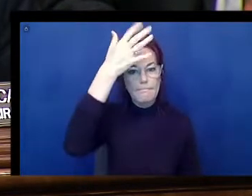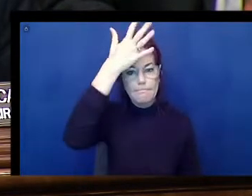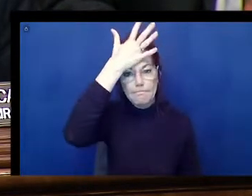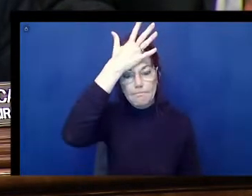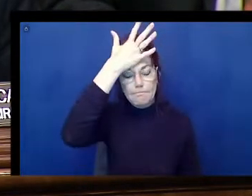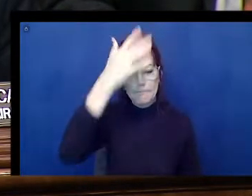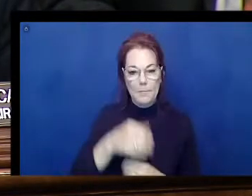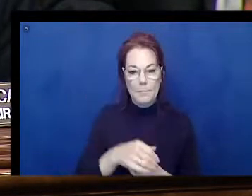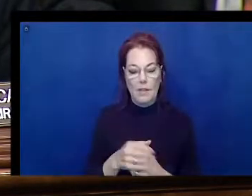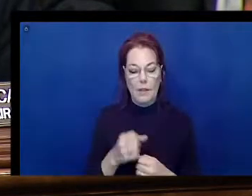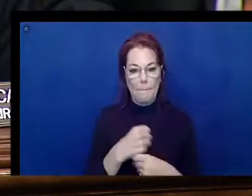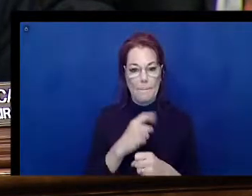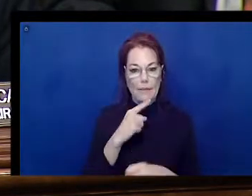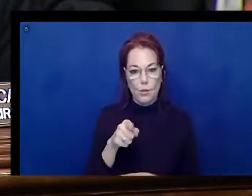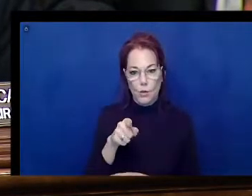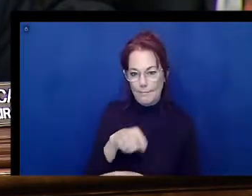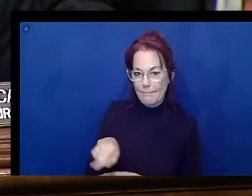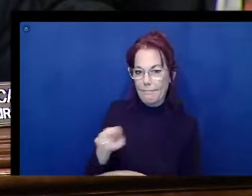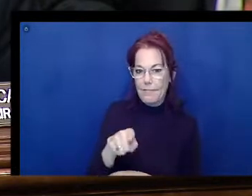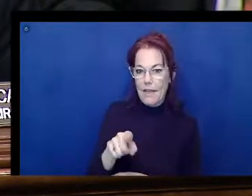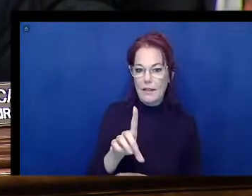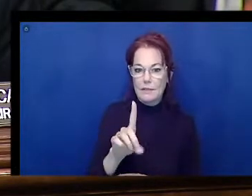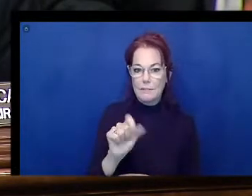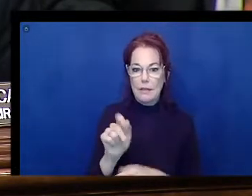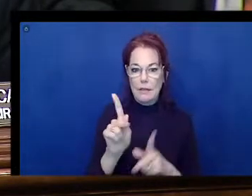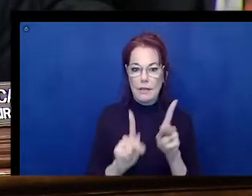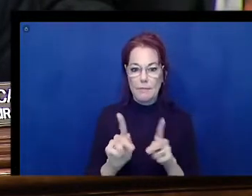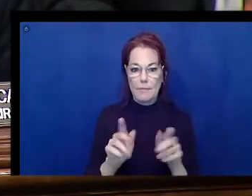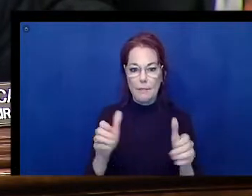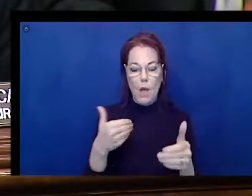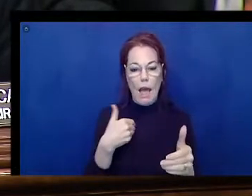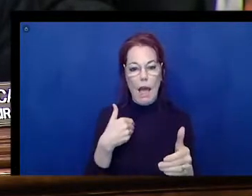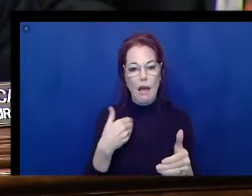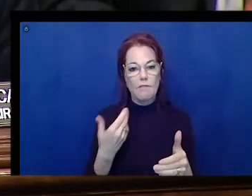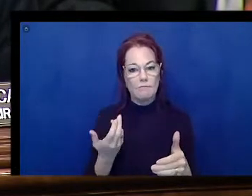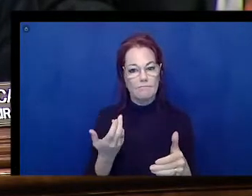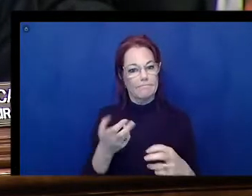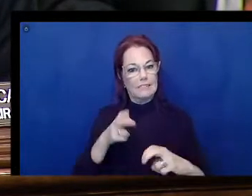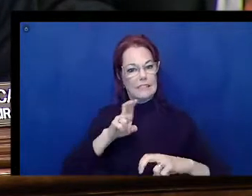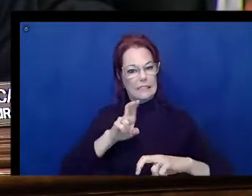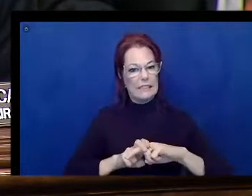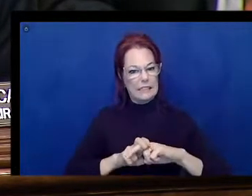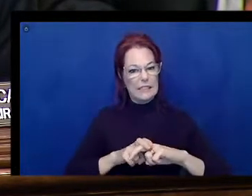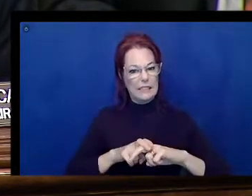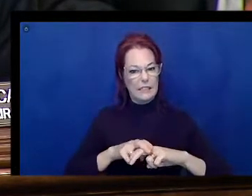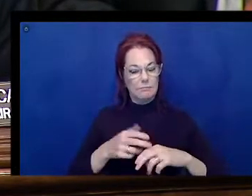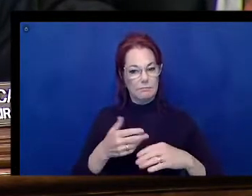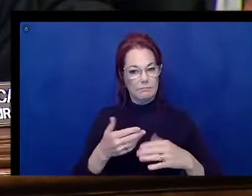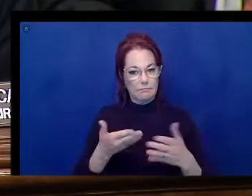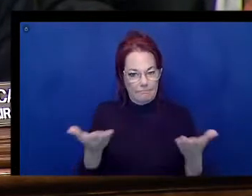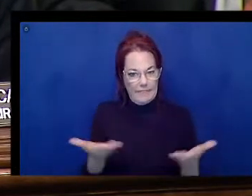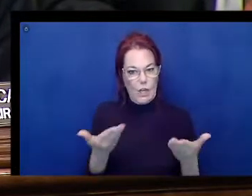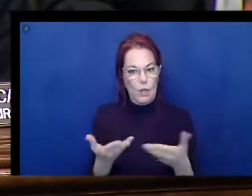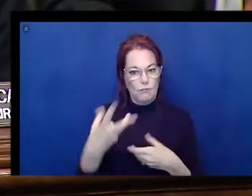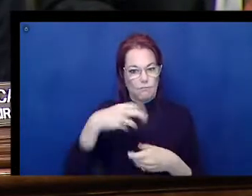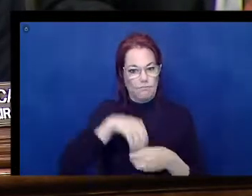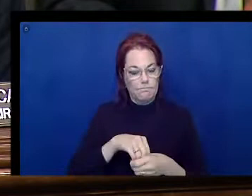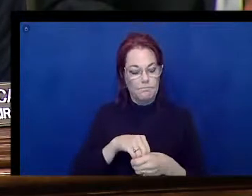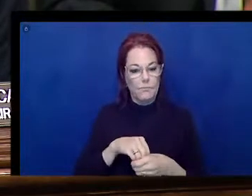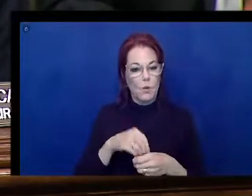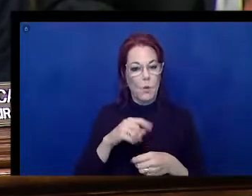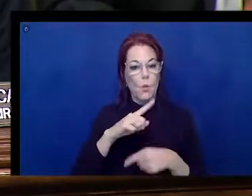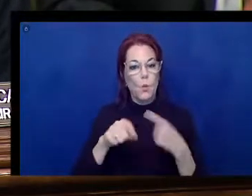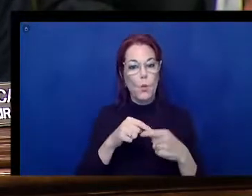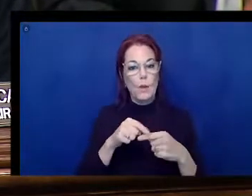have a seat at the table when it comes to accessing important information that they need